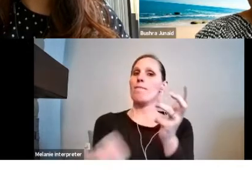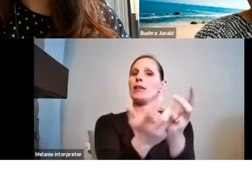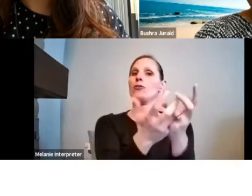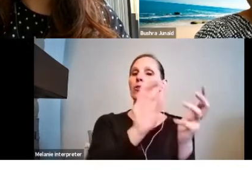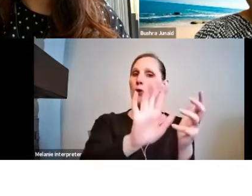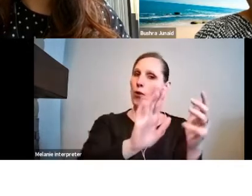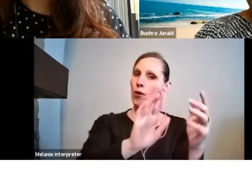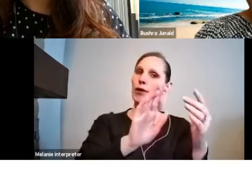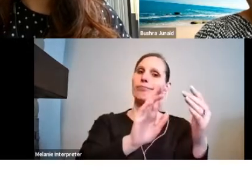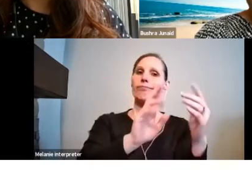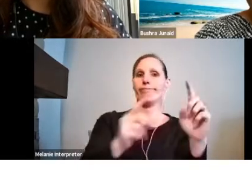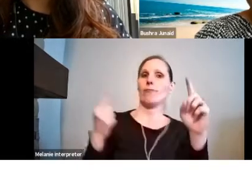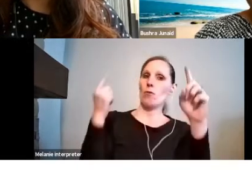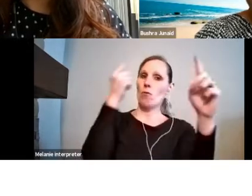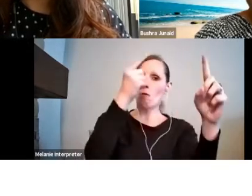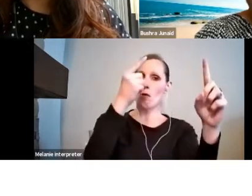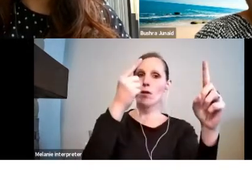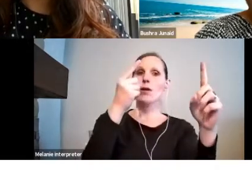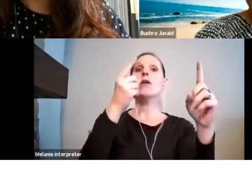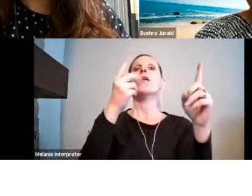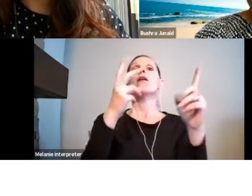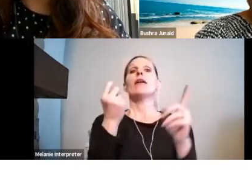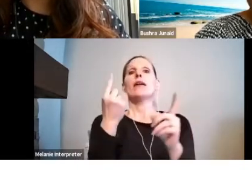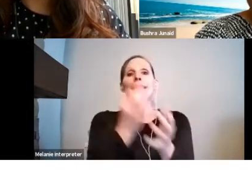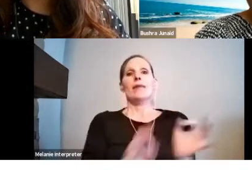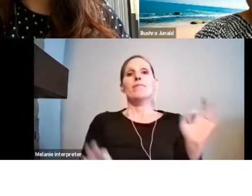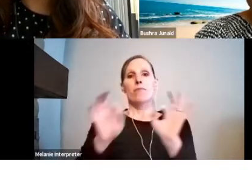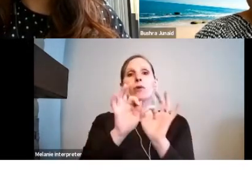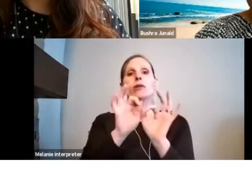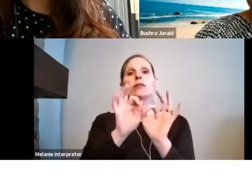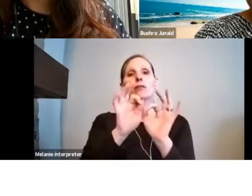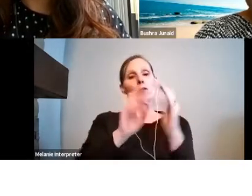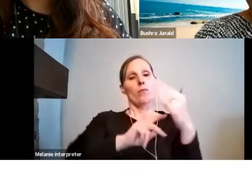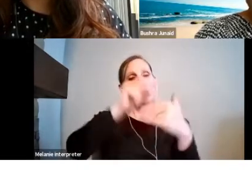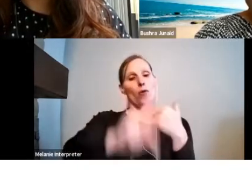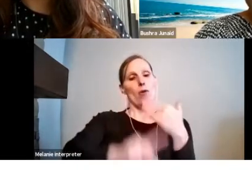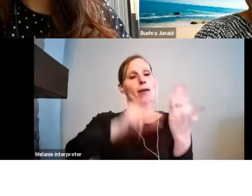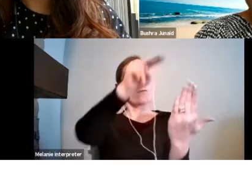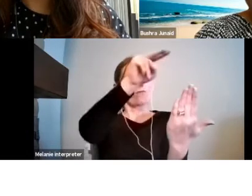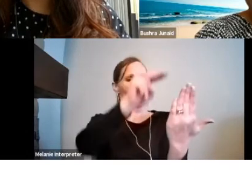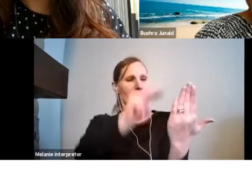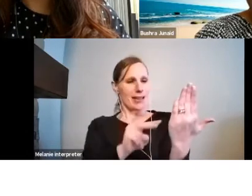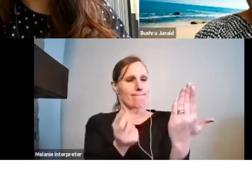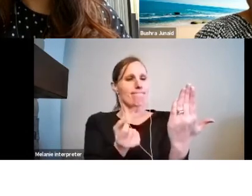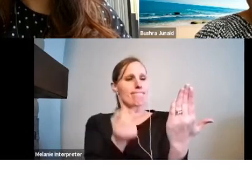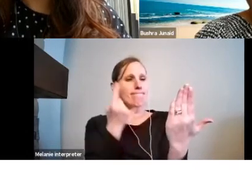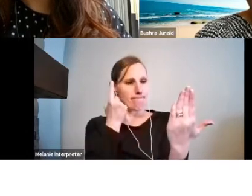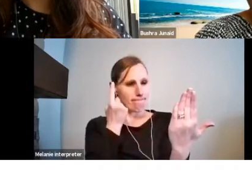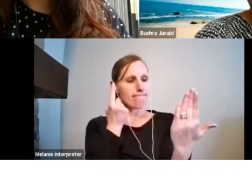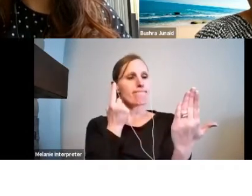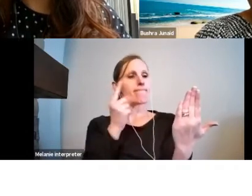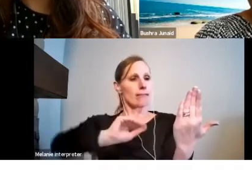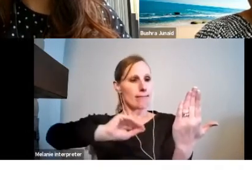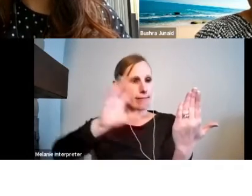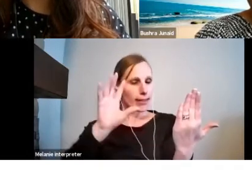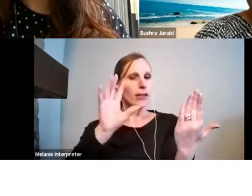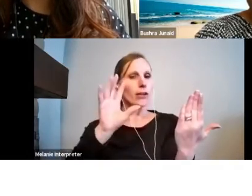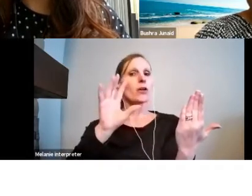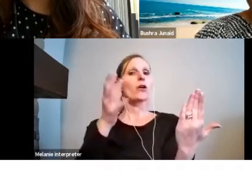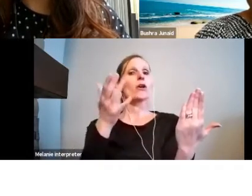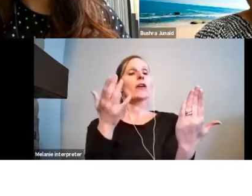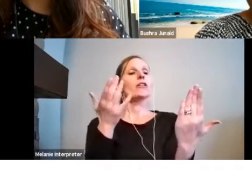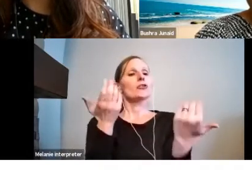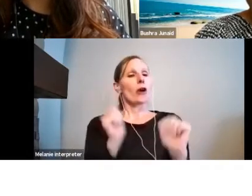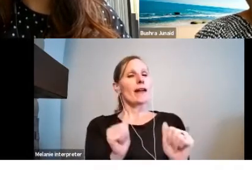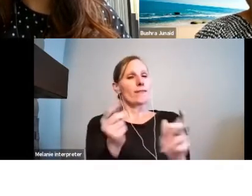do. Then you have to read the program page thoroughly, and paying particular attention to what the